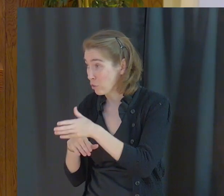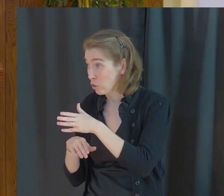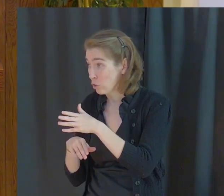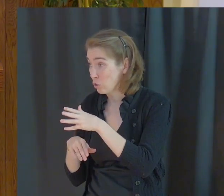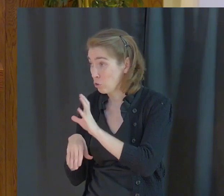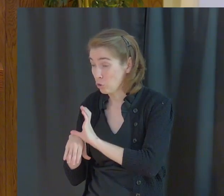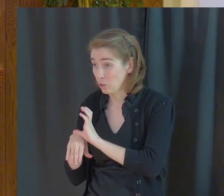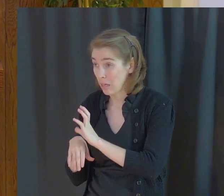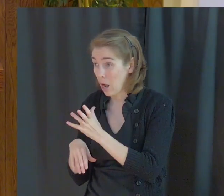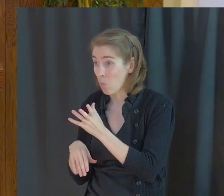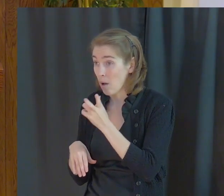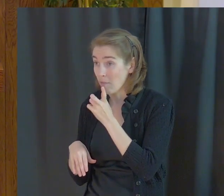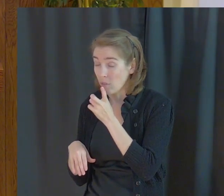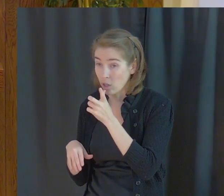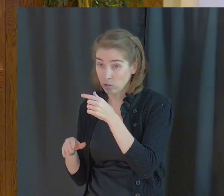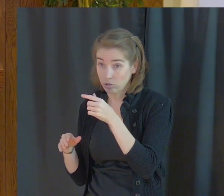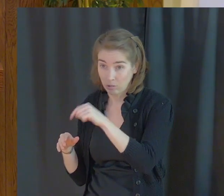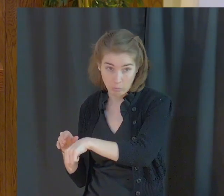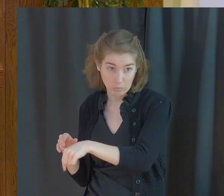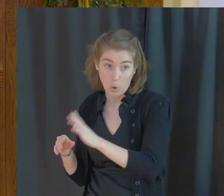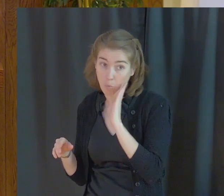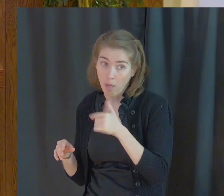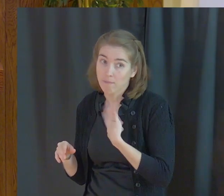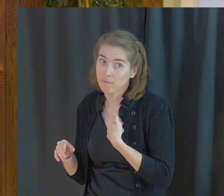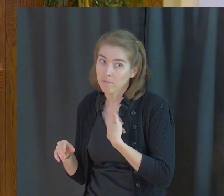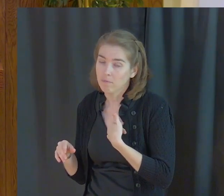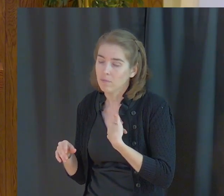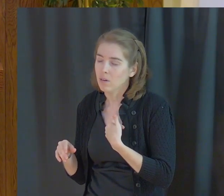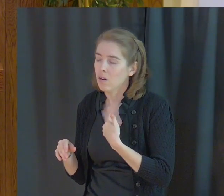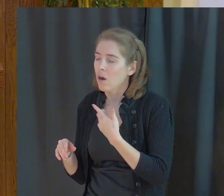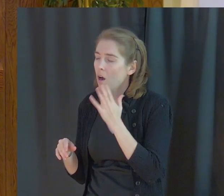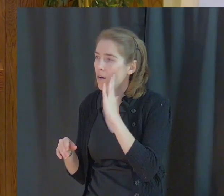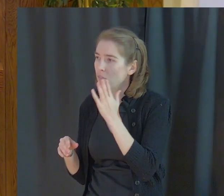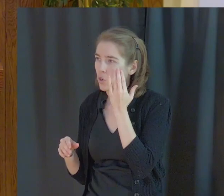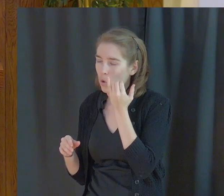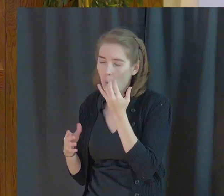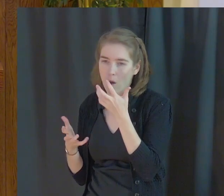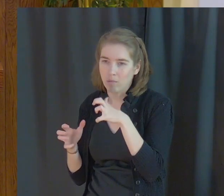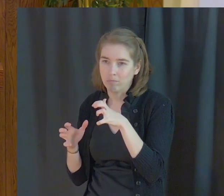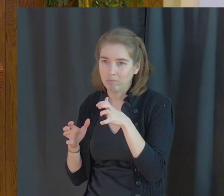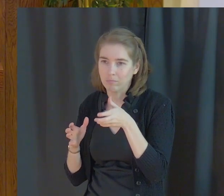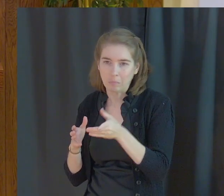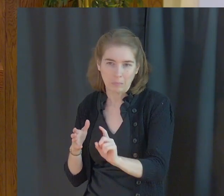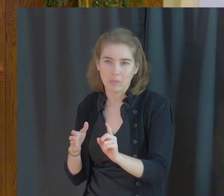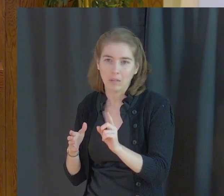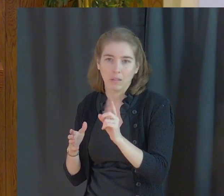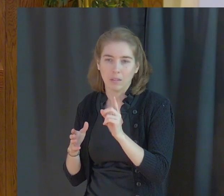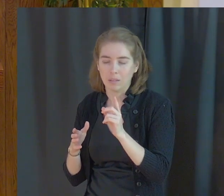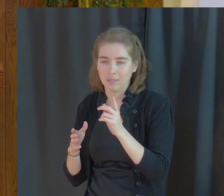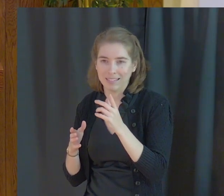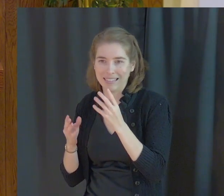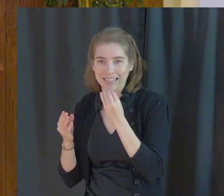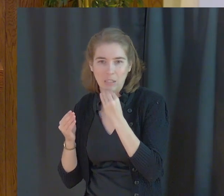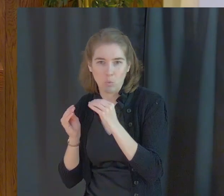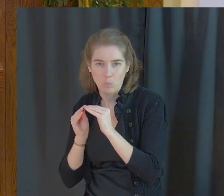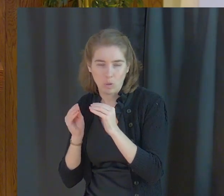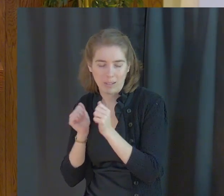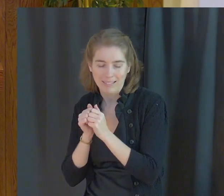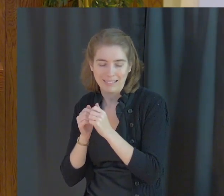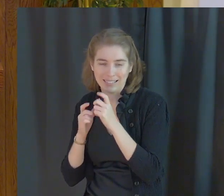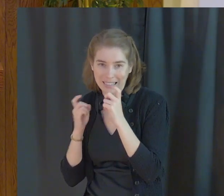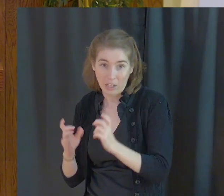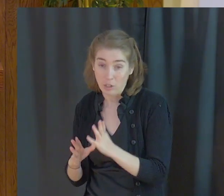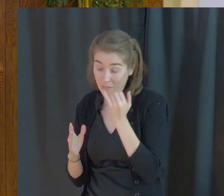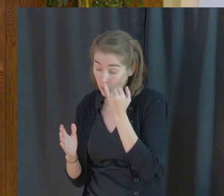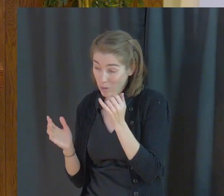downstairs. Okay? So if you don't want to be accused of eating with sinners, please just go home because I'm going to eat downstairs and if you eat with